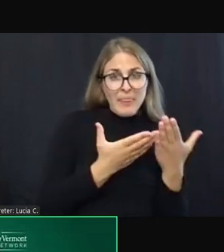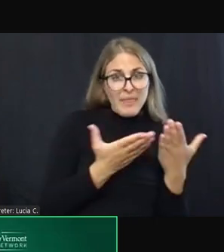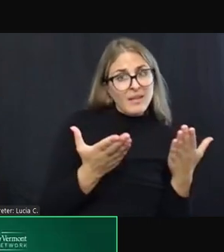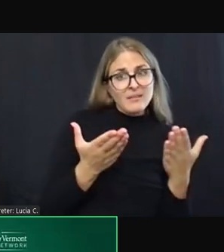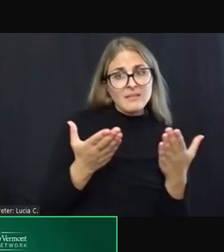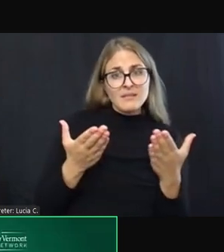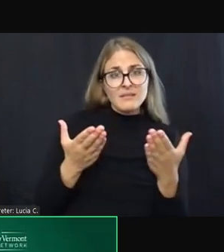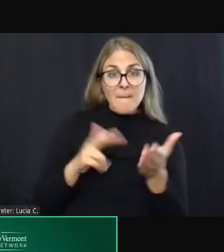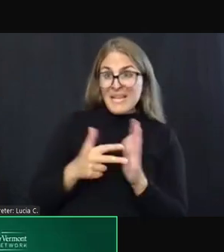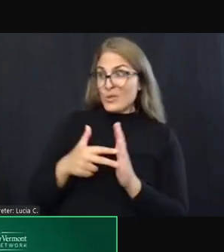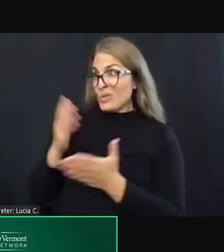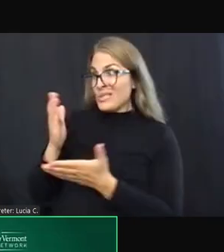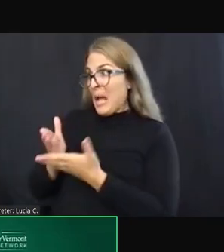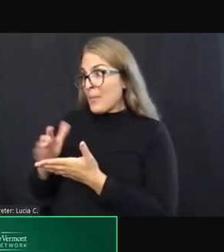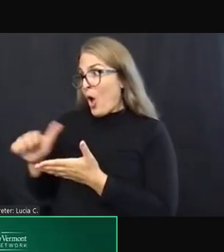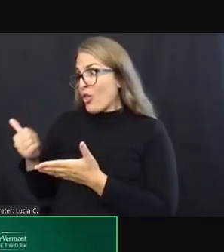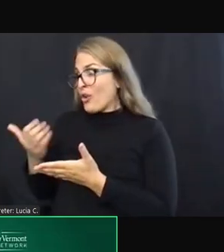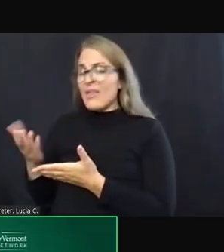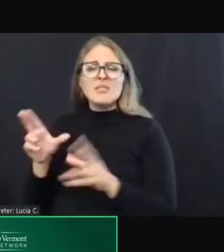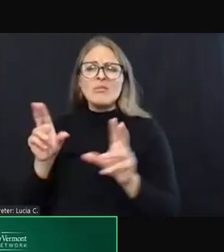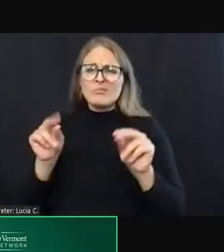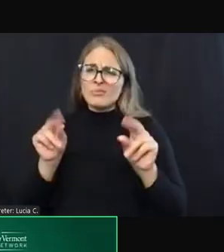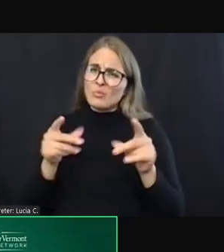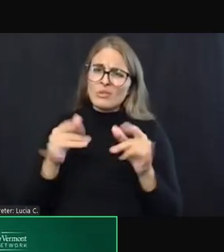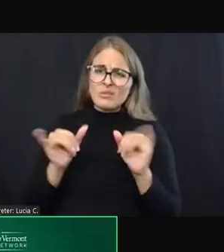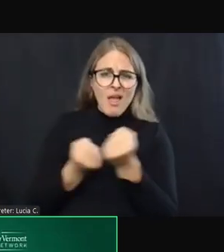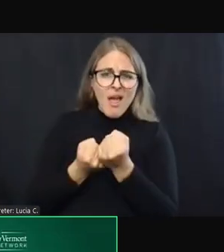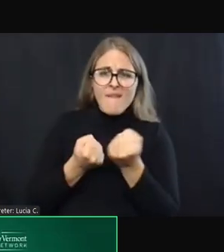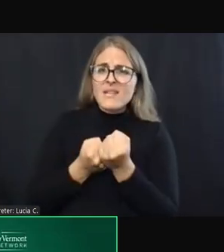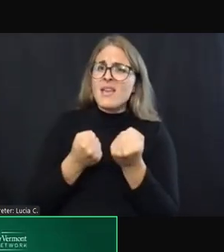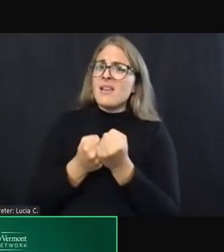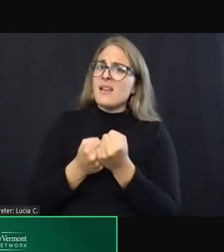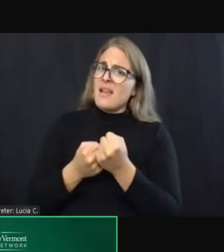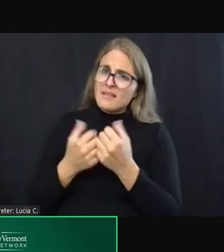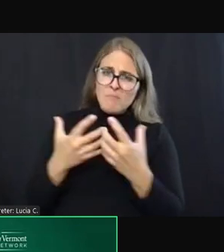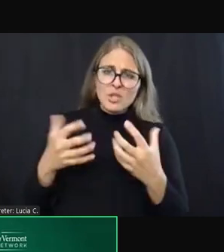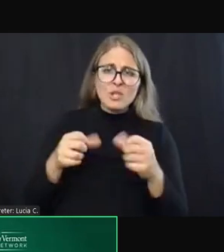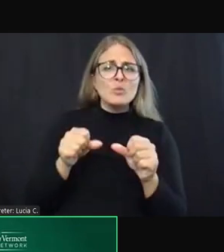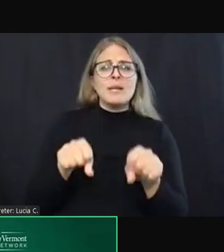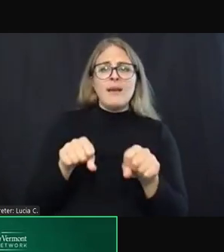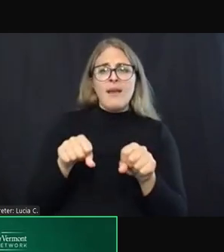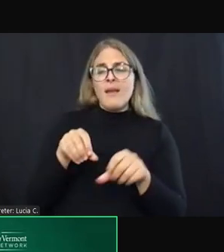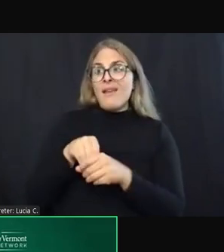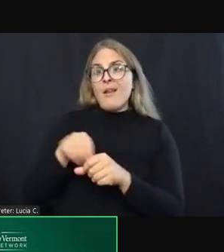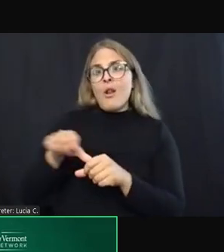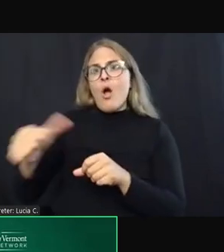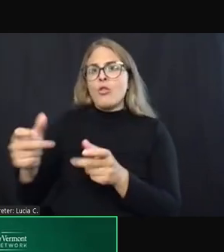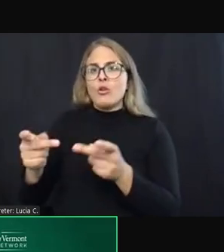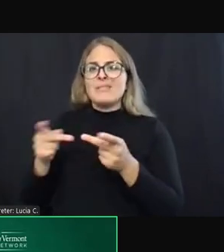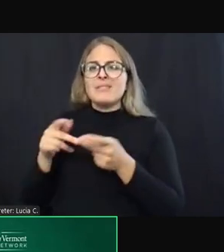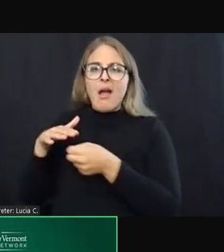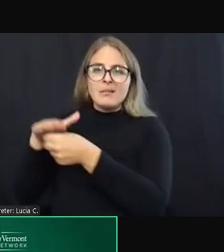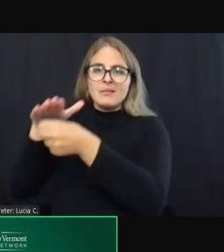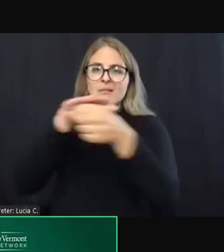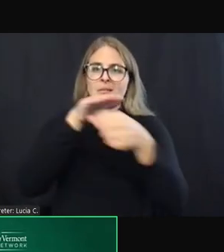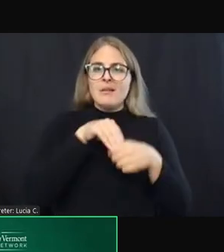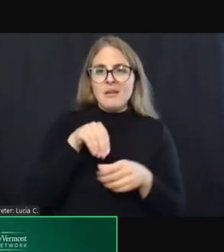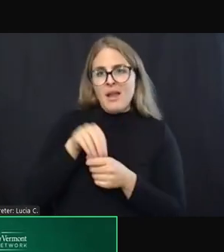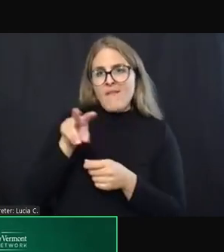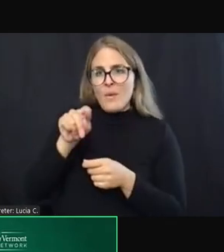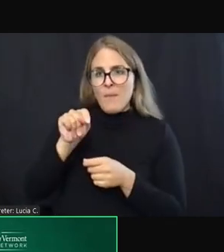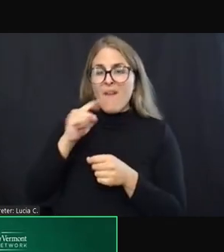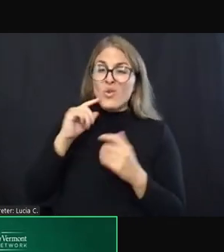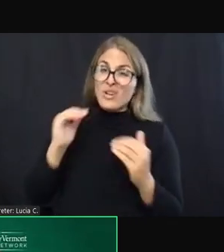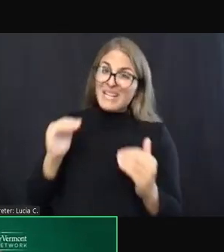the other things. We're advocating really as strongly as we can at other sites for increased